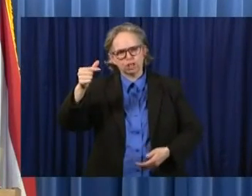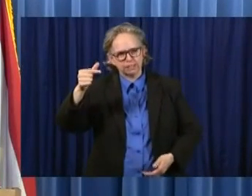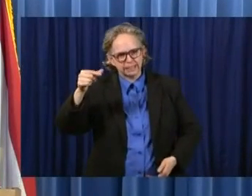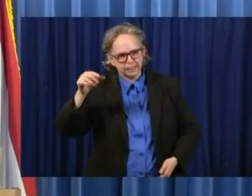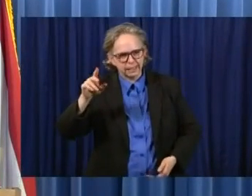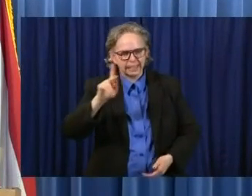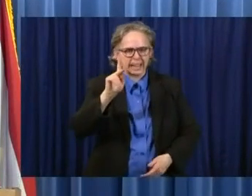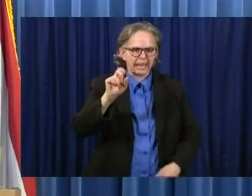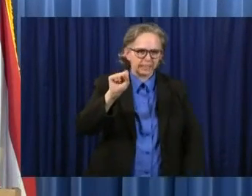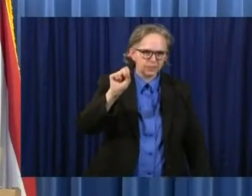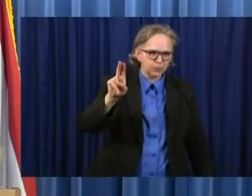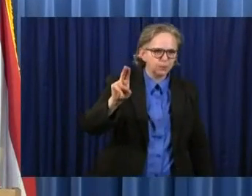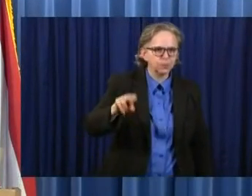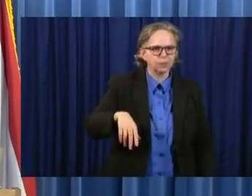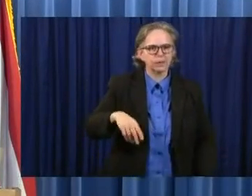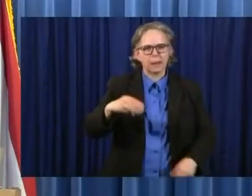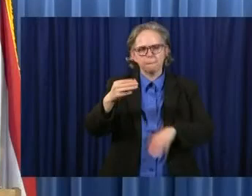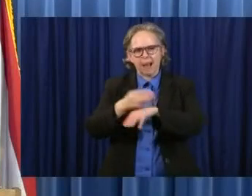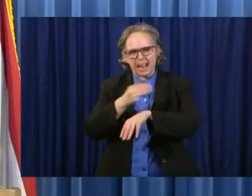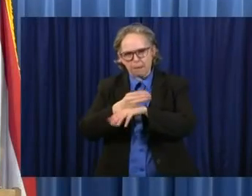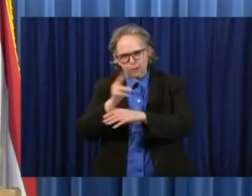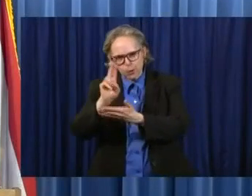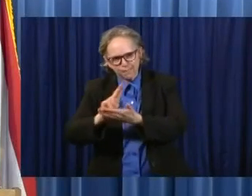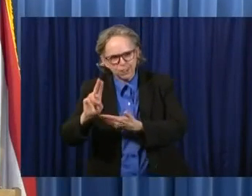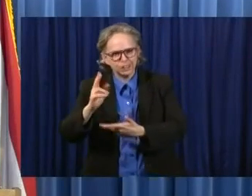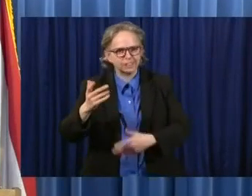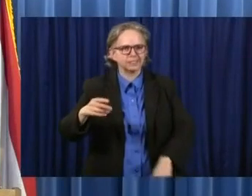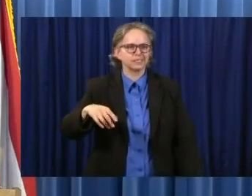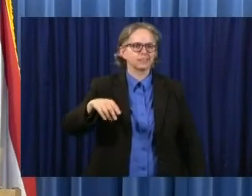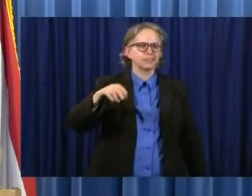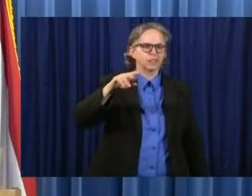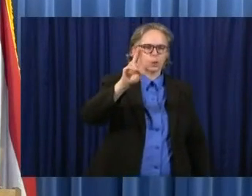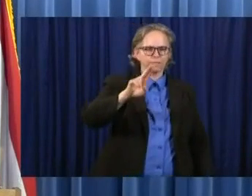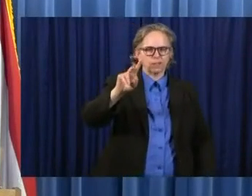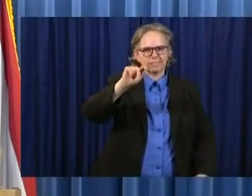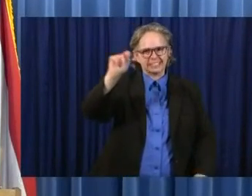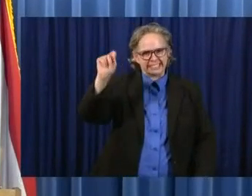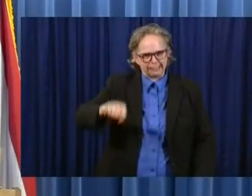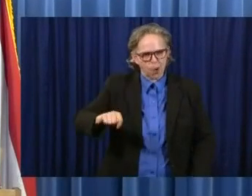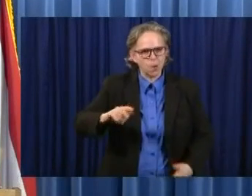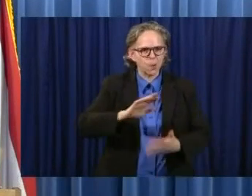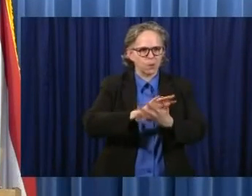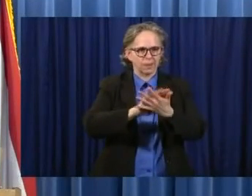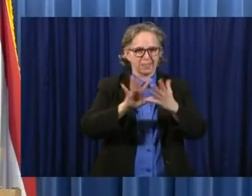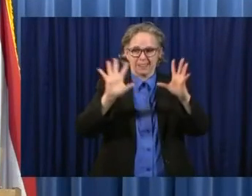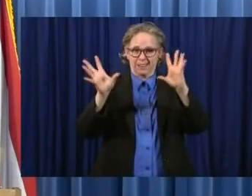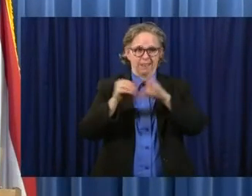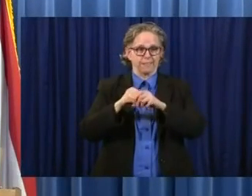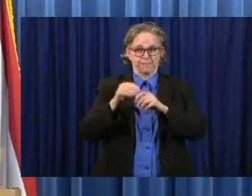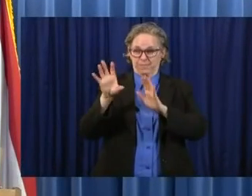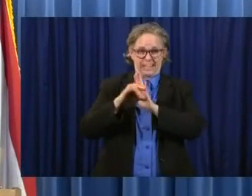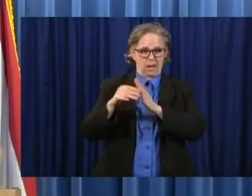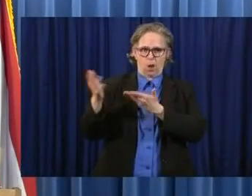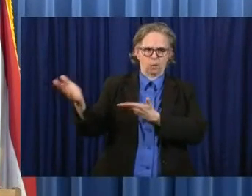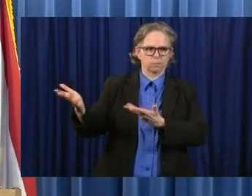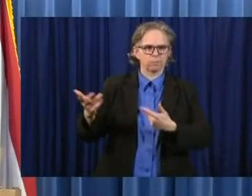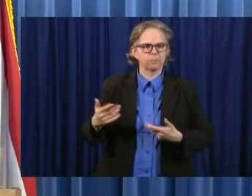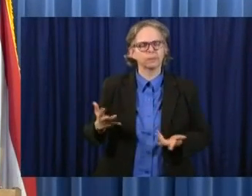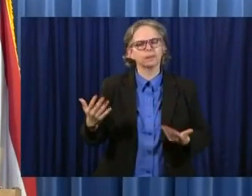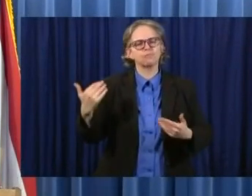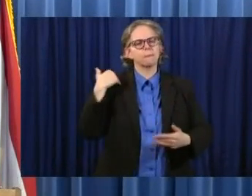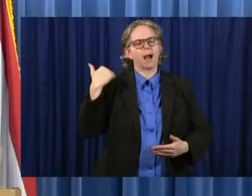Ohio University, and University of Toledo. This video reminds us of what we can look forward to